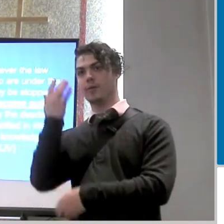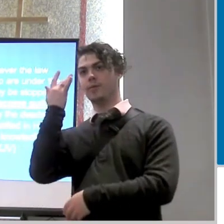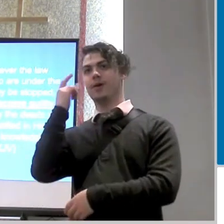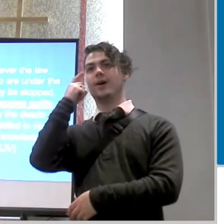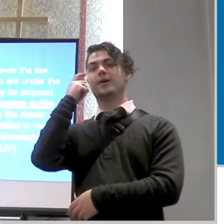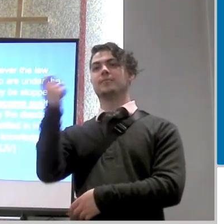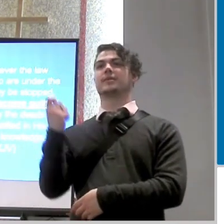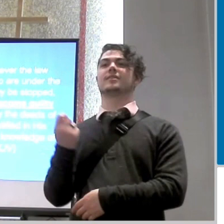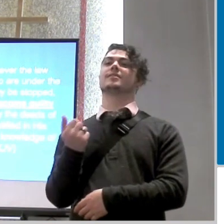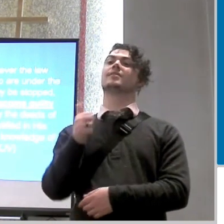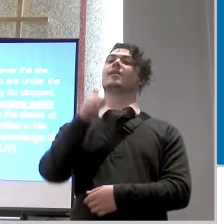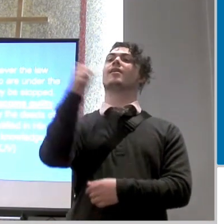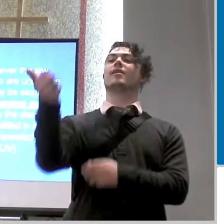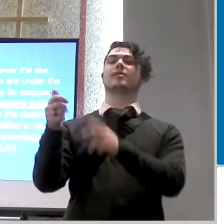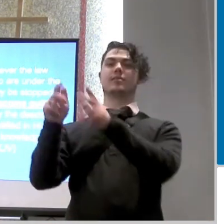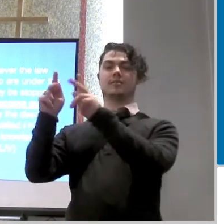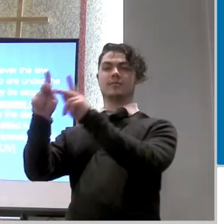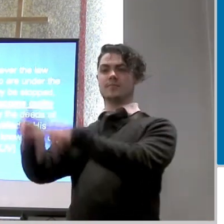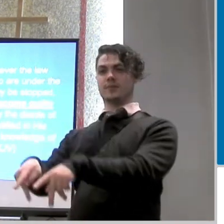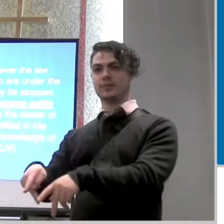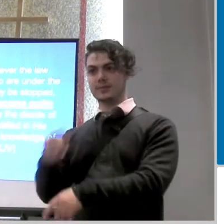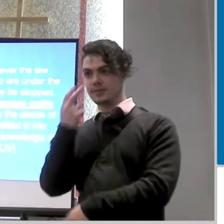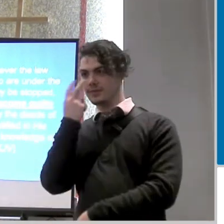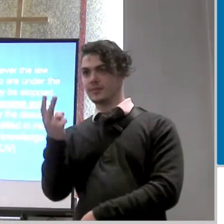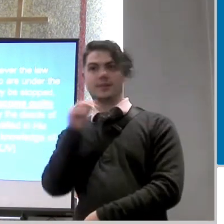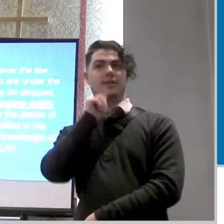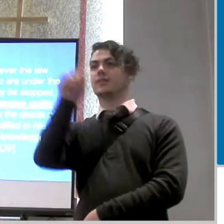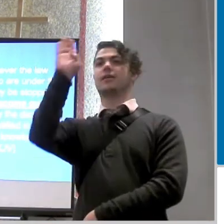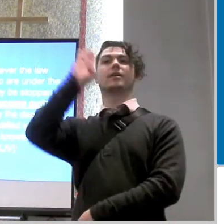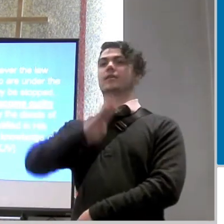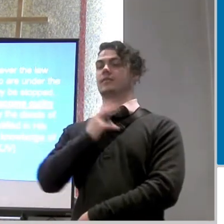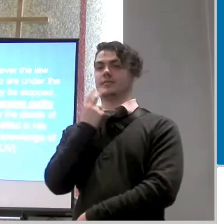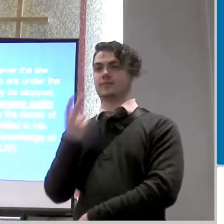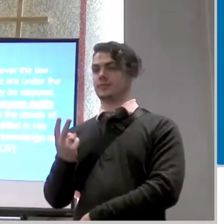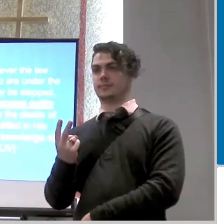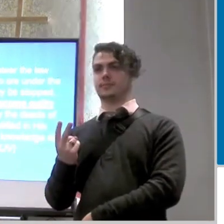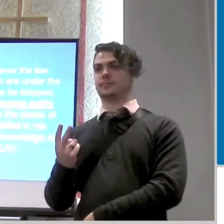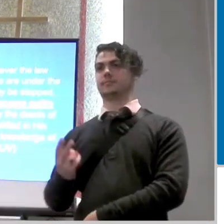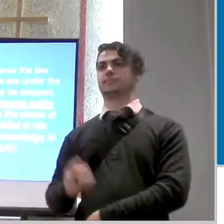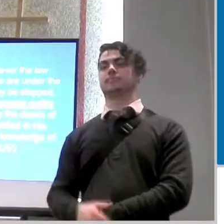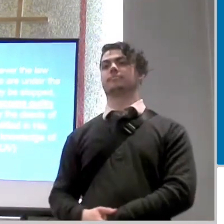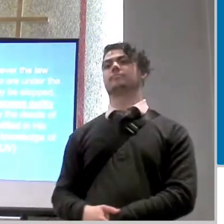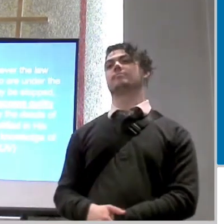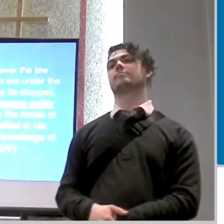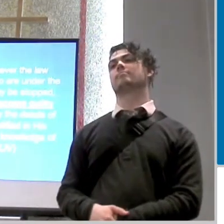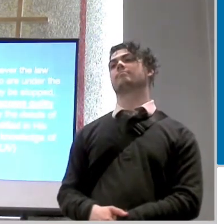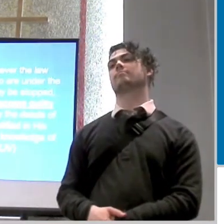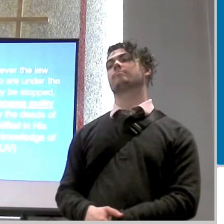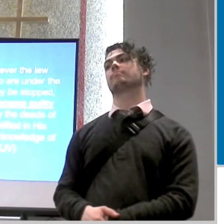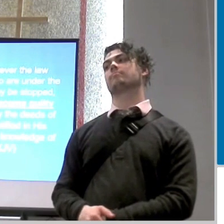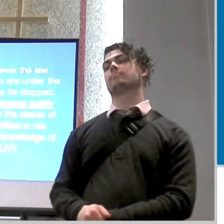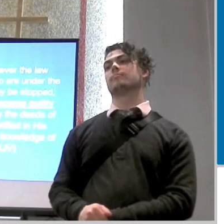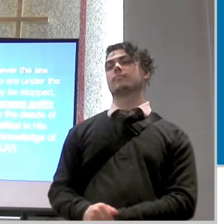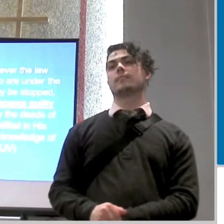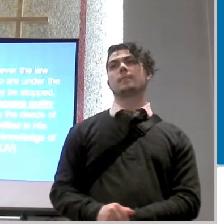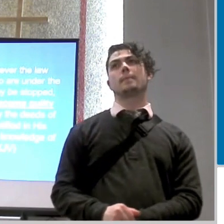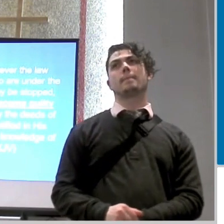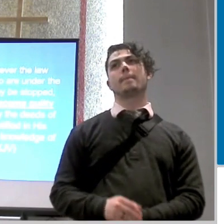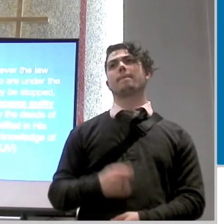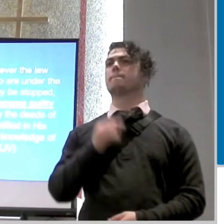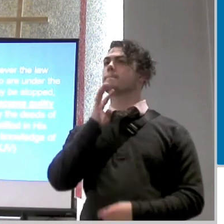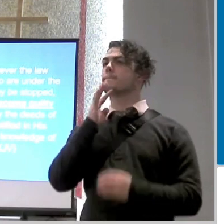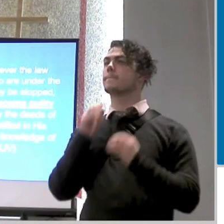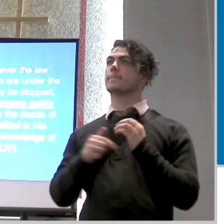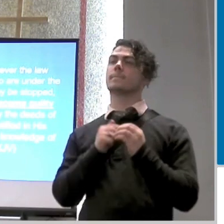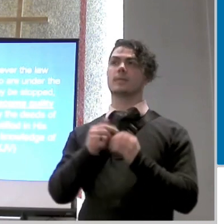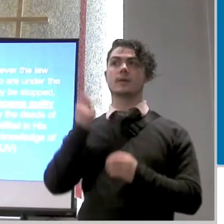somebody else's perception of us now i'm going to say this i'm not saying this is true of every parent in